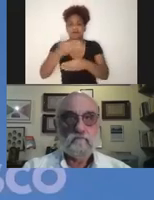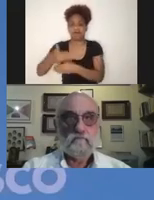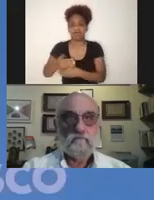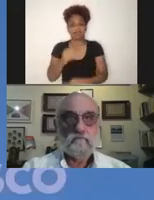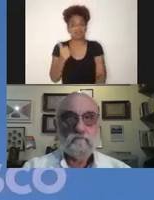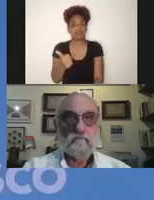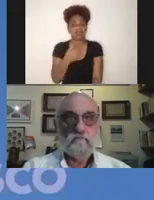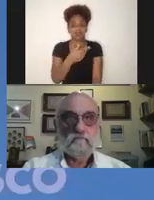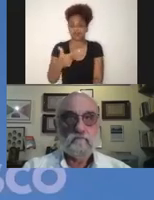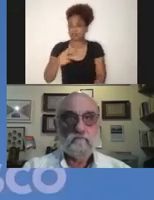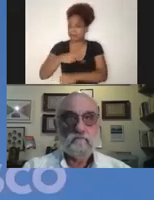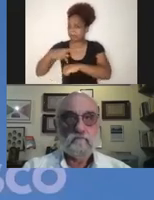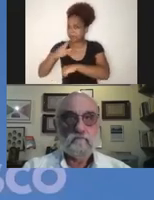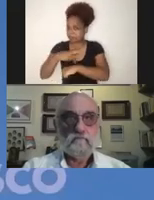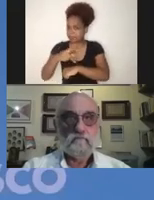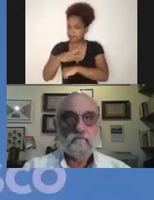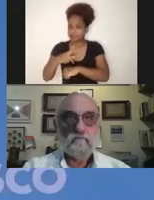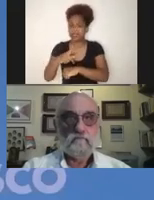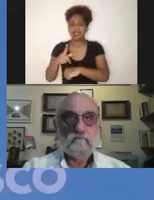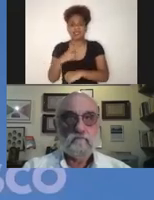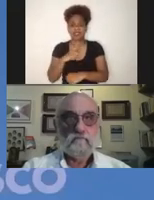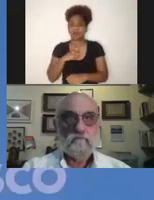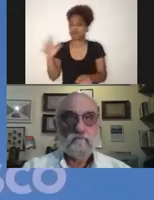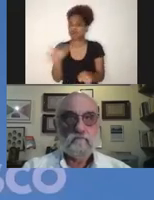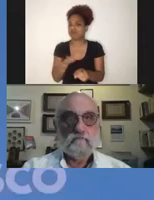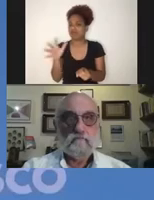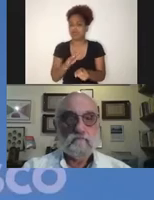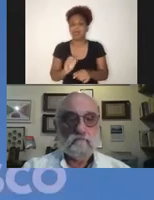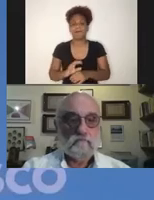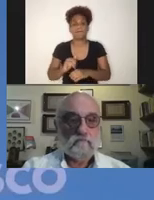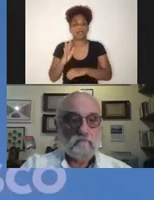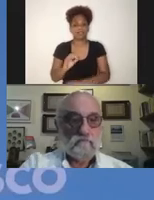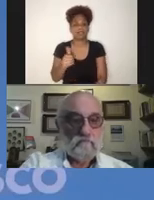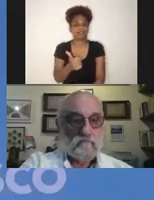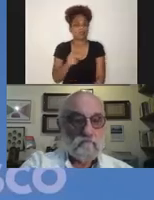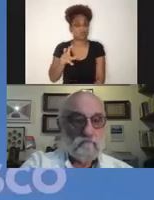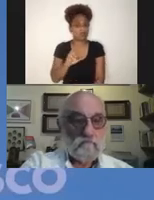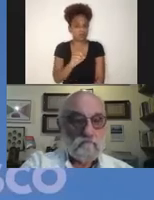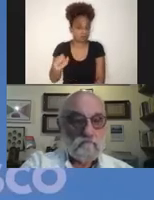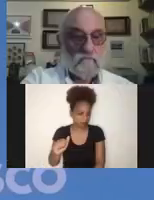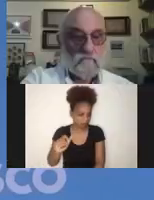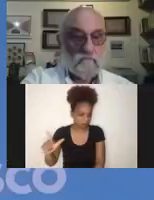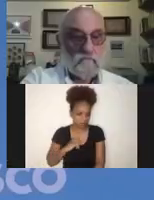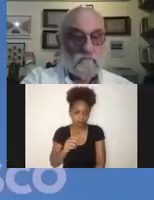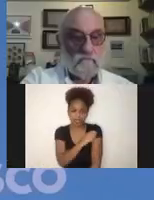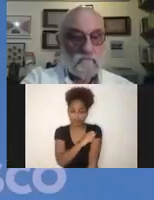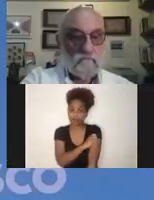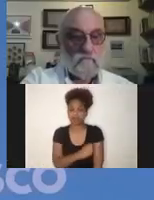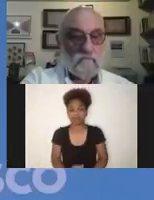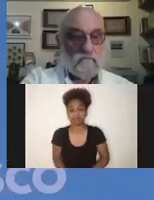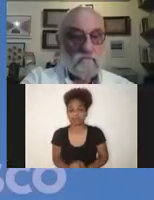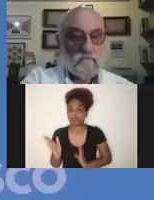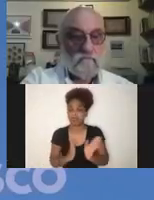500 million learners. So it's still in the middle of the crisis. And 24 million children,